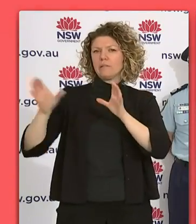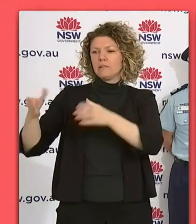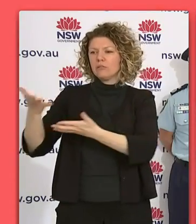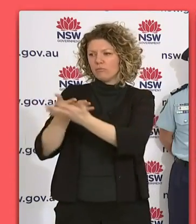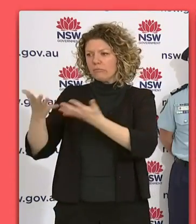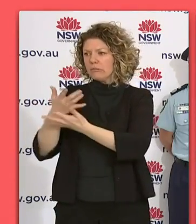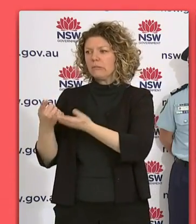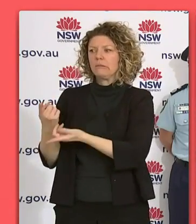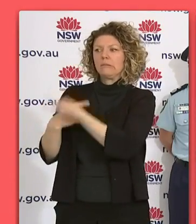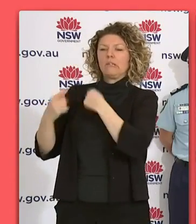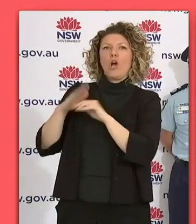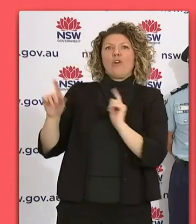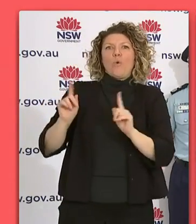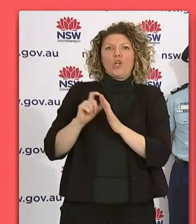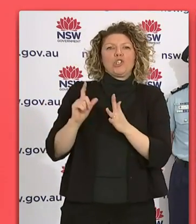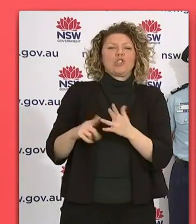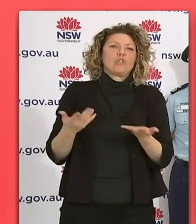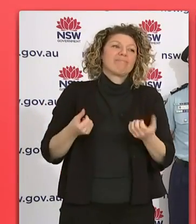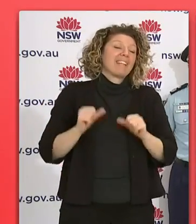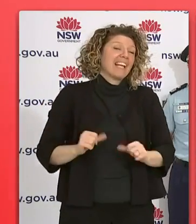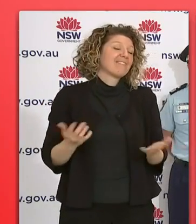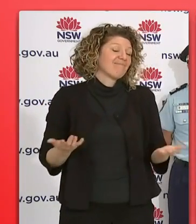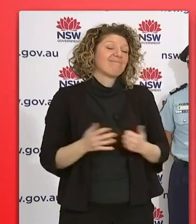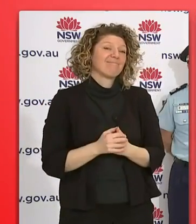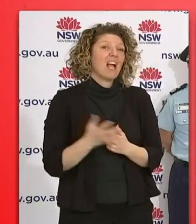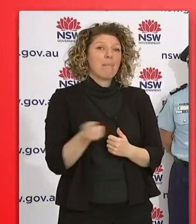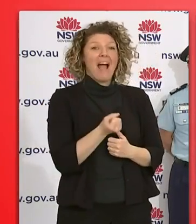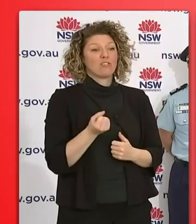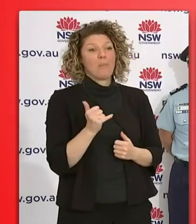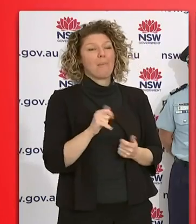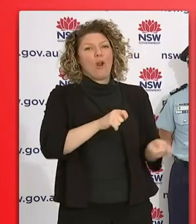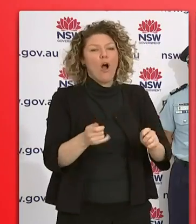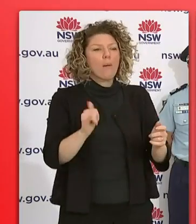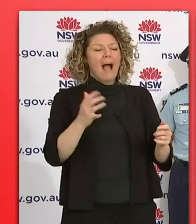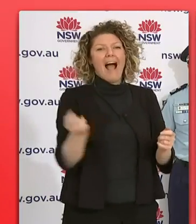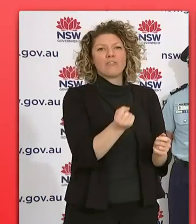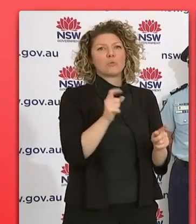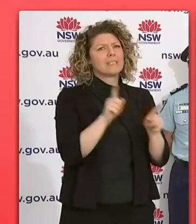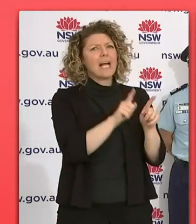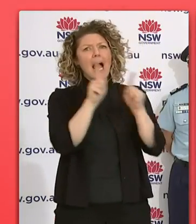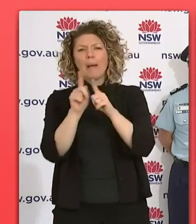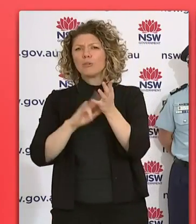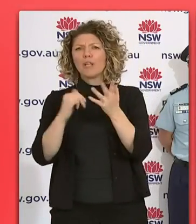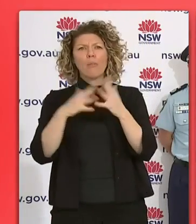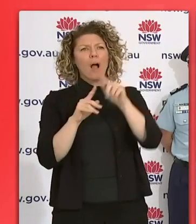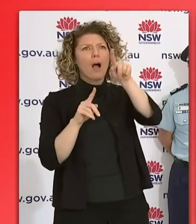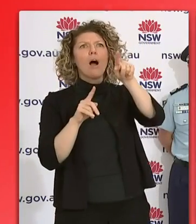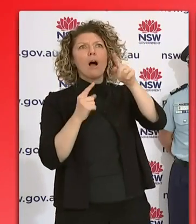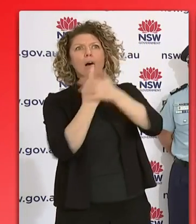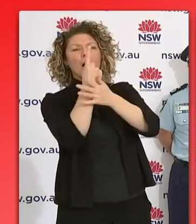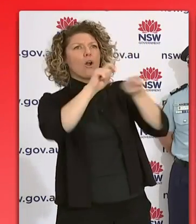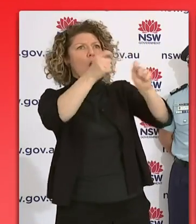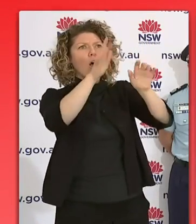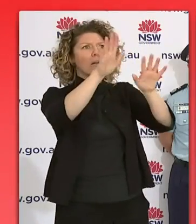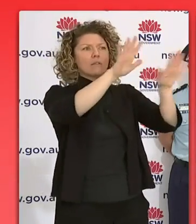today. It's an evolving situation. And if we need to do anything as a preemptive move, we will, similar to what we've done in other parts of the state, we will. Um, but